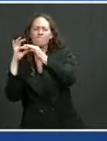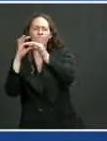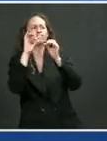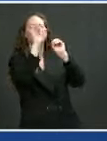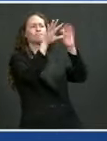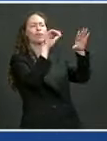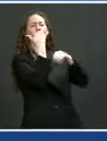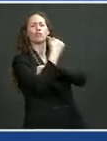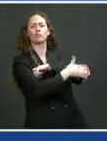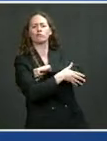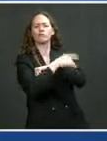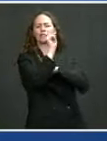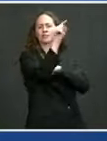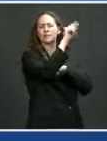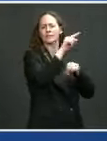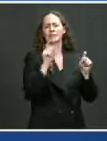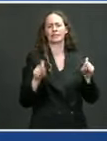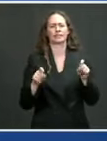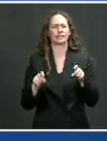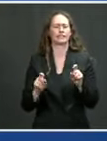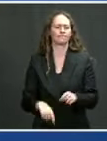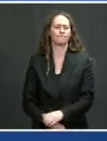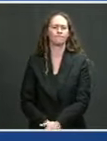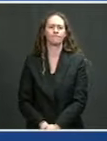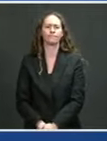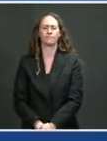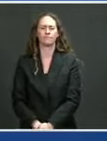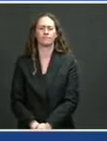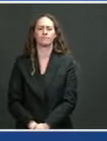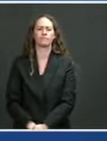the kind of capacity that can beat this pandemic worldwide.